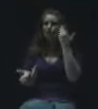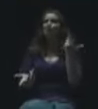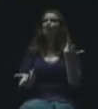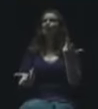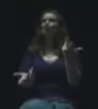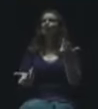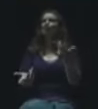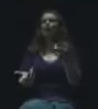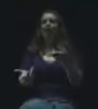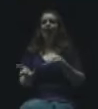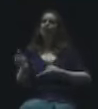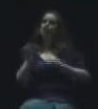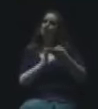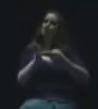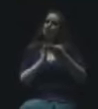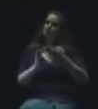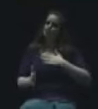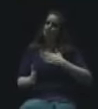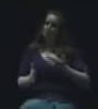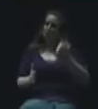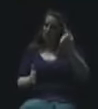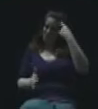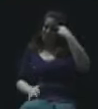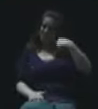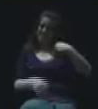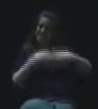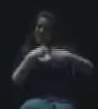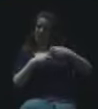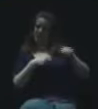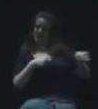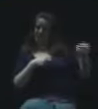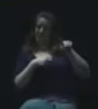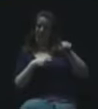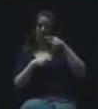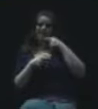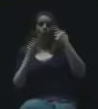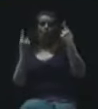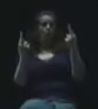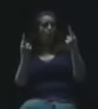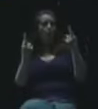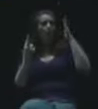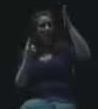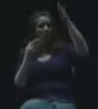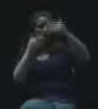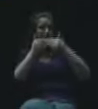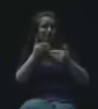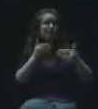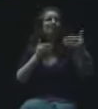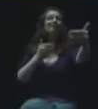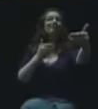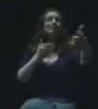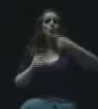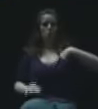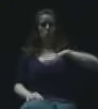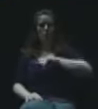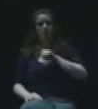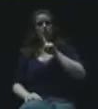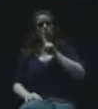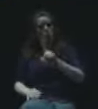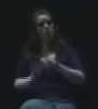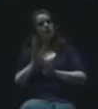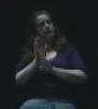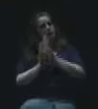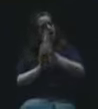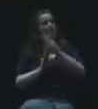a truthfulness issue with me that I hope in the future, moving forward, that we can really develop